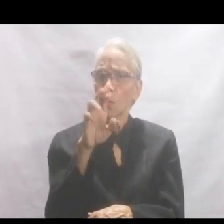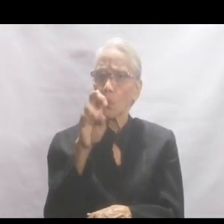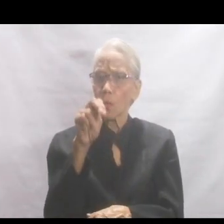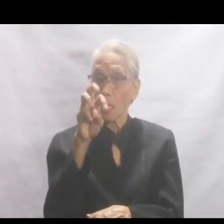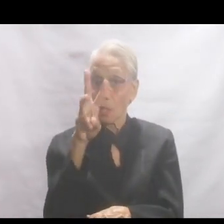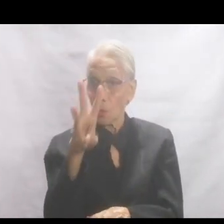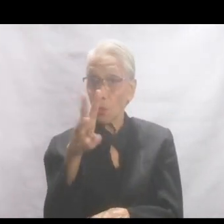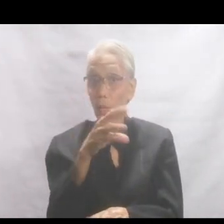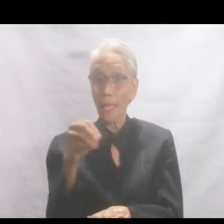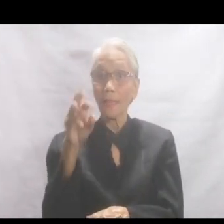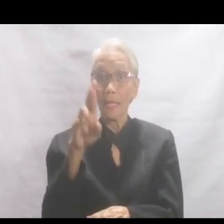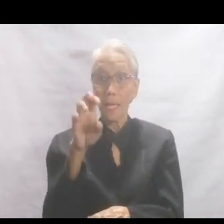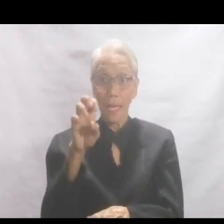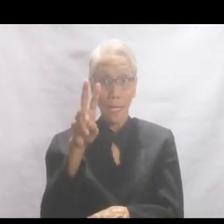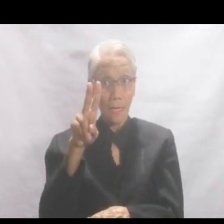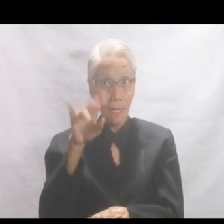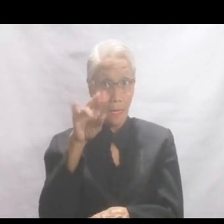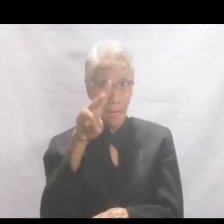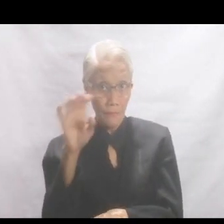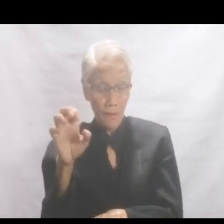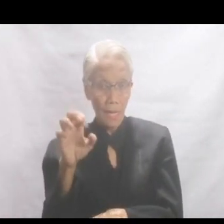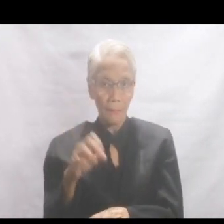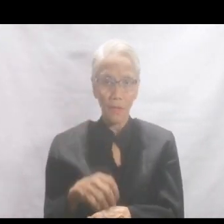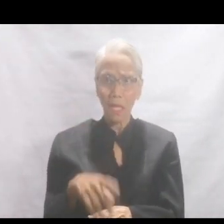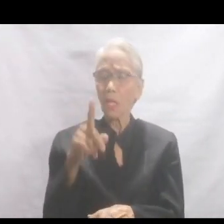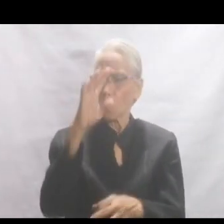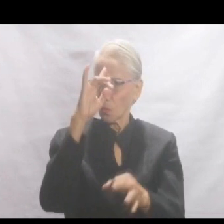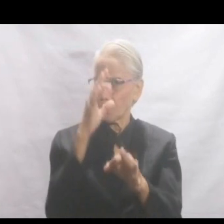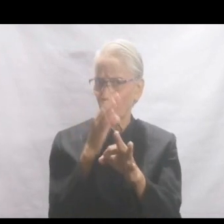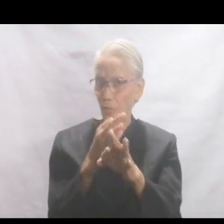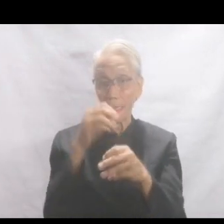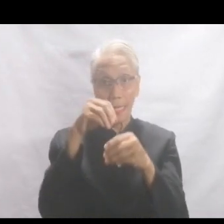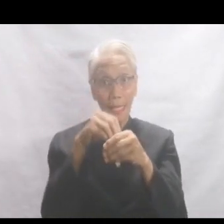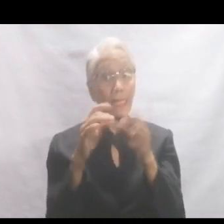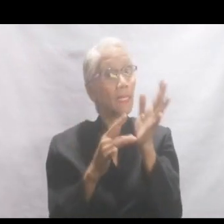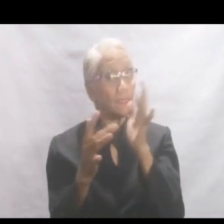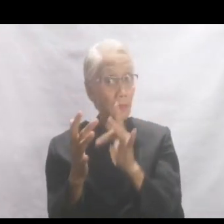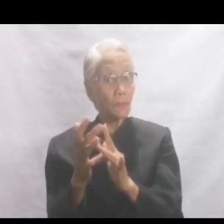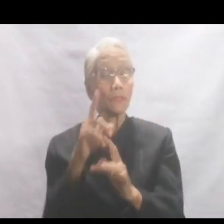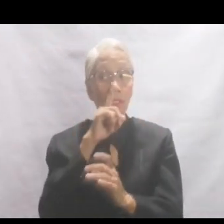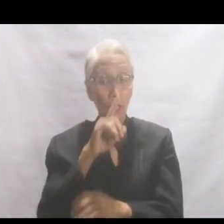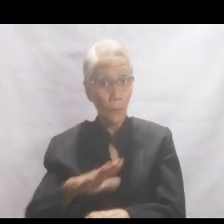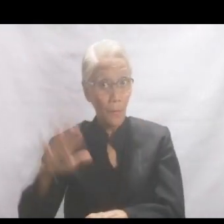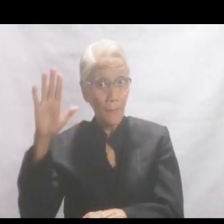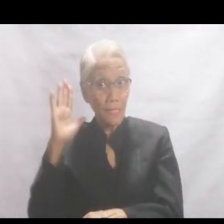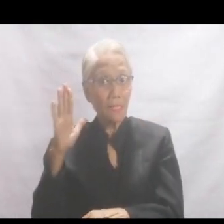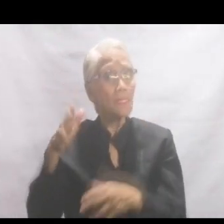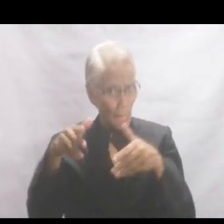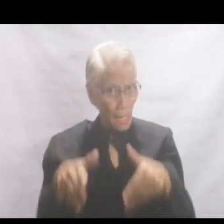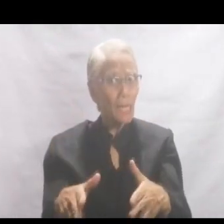renew and revive. Renew and revive your faith in Jesus and His promises